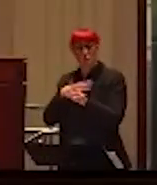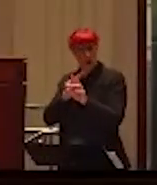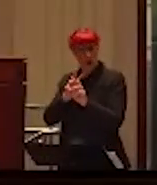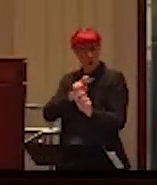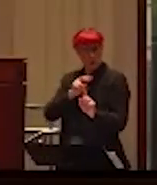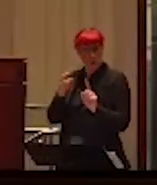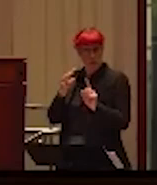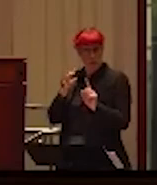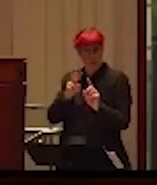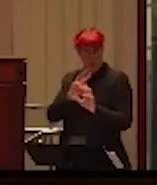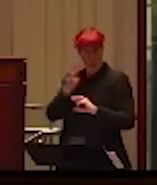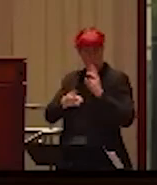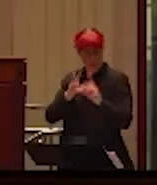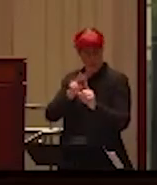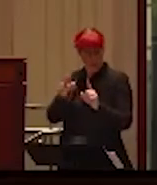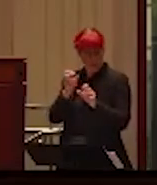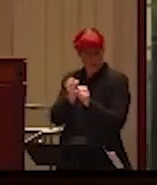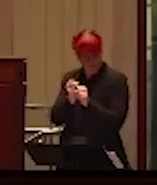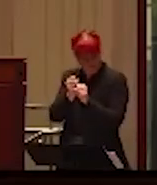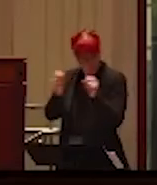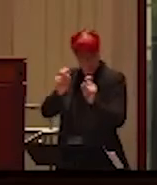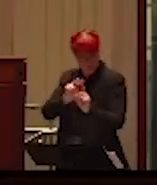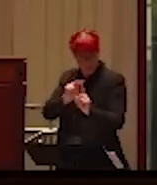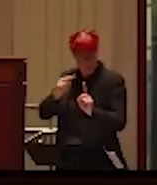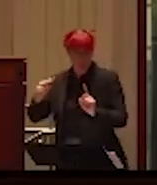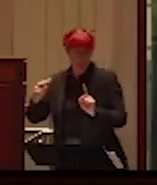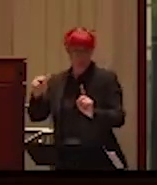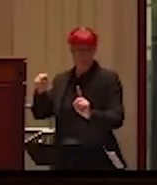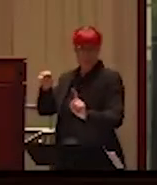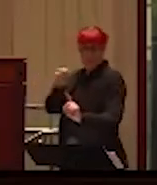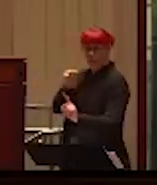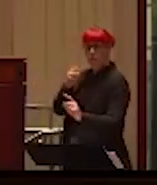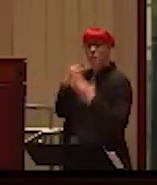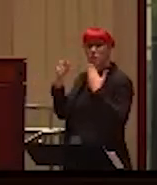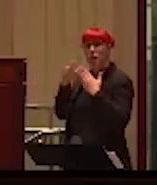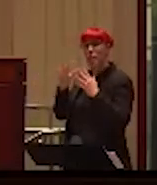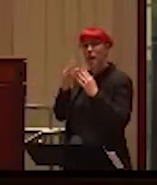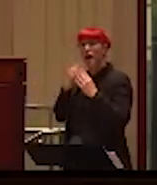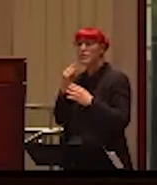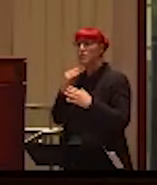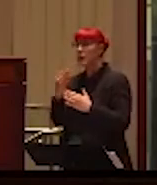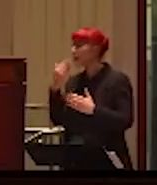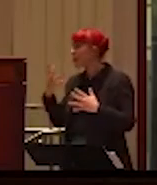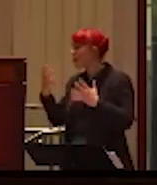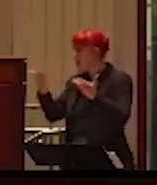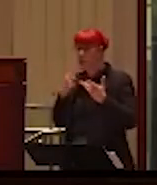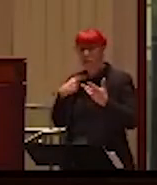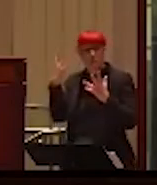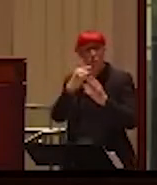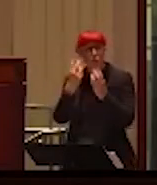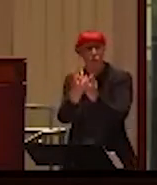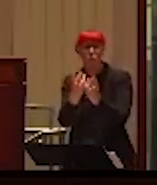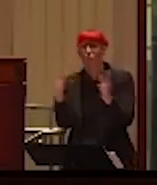So I'm thankful for those influences. Welcome to this beautiful circular room. Welcome online.